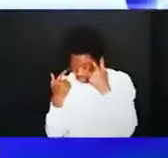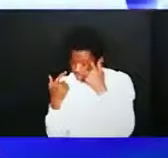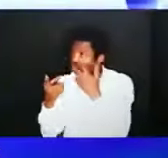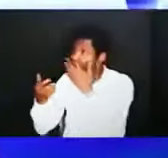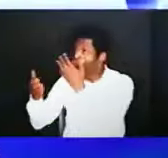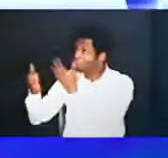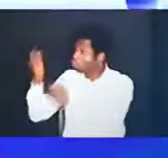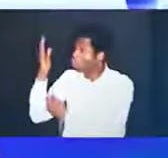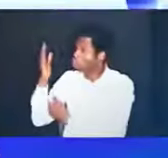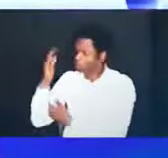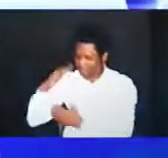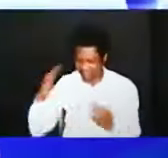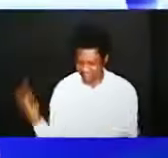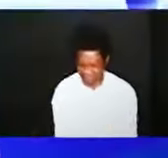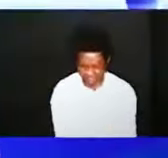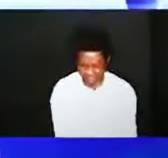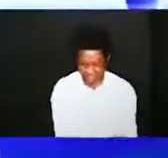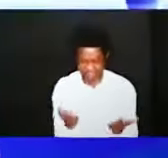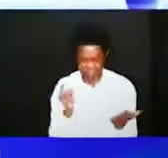raised together with christ